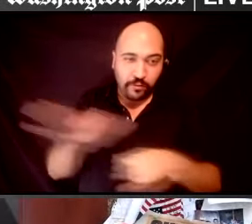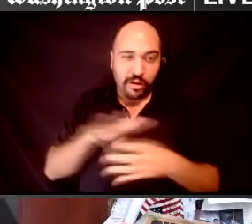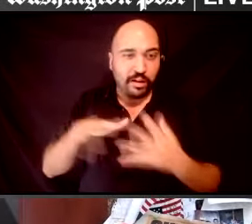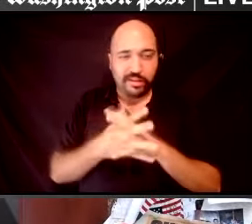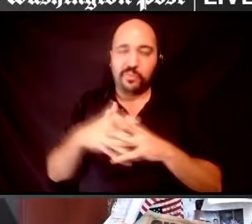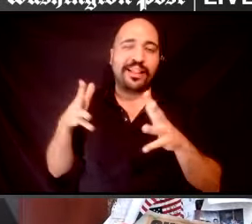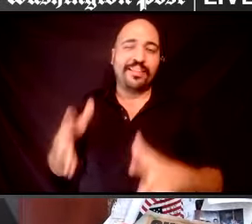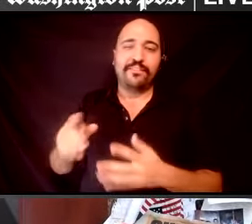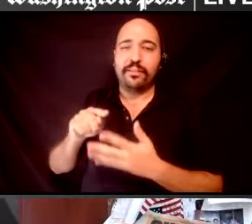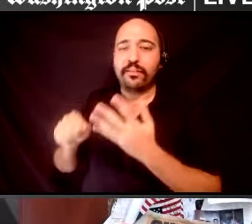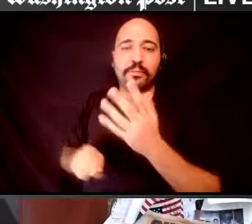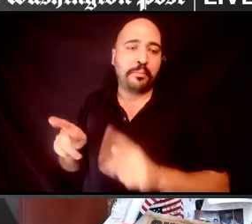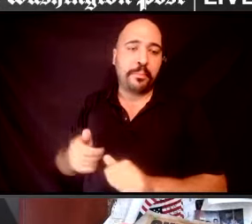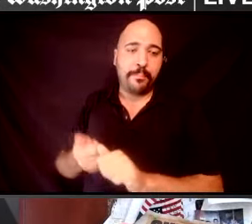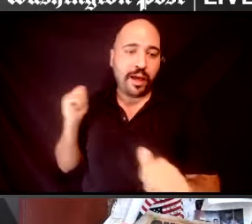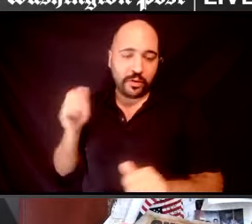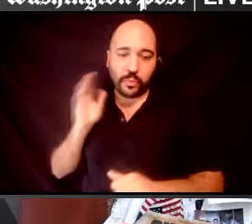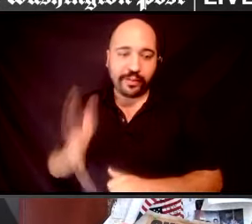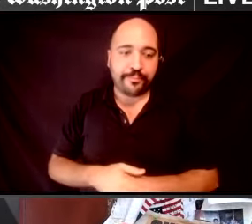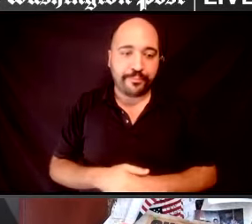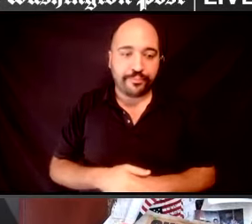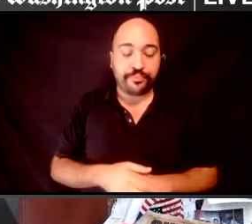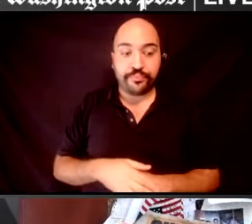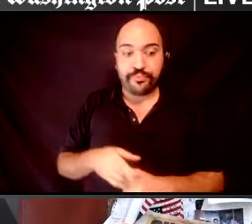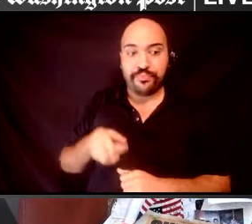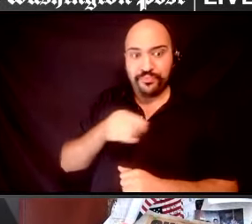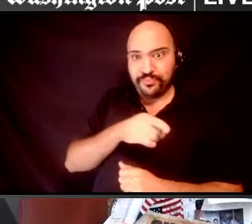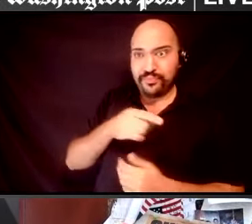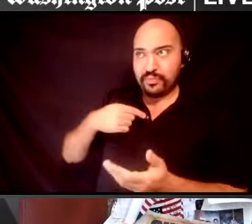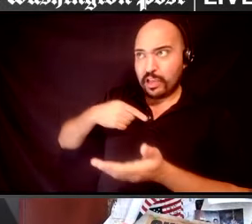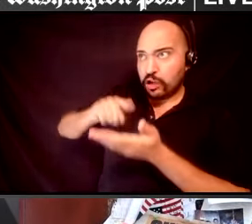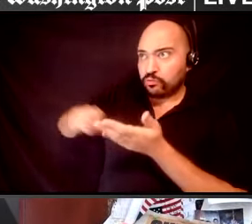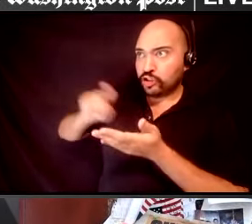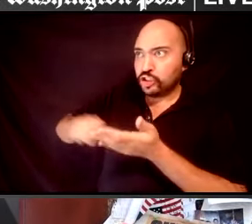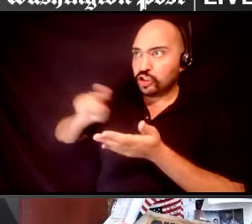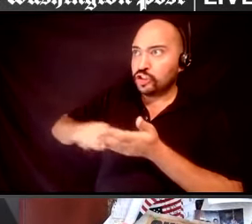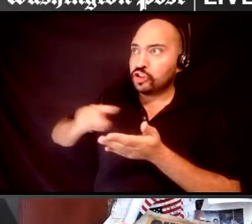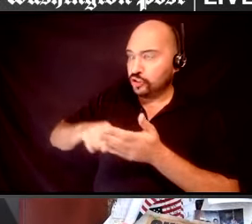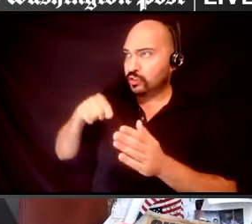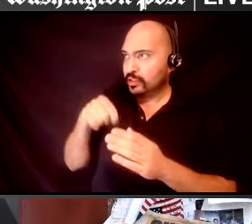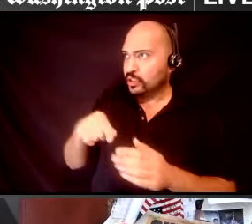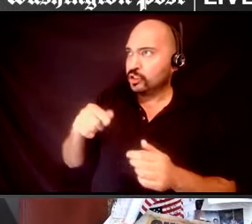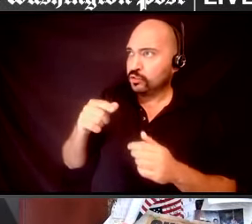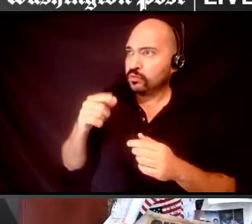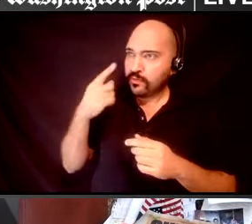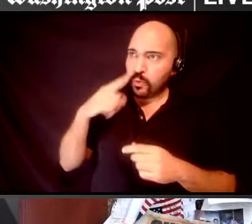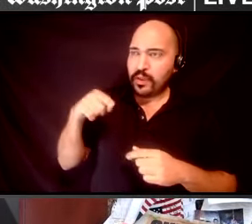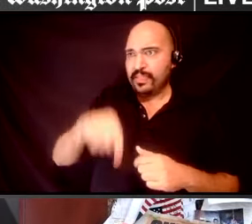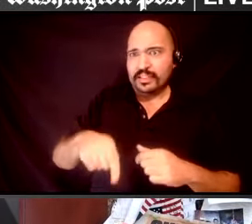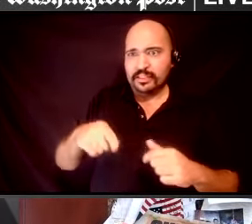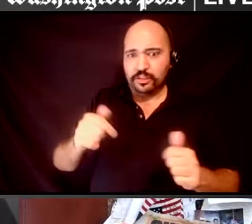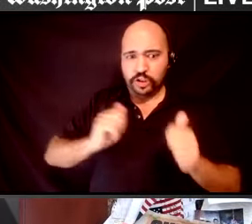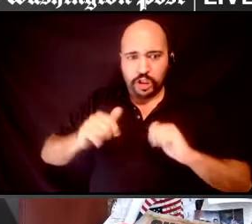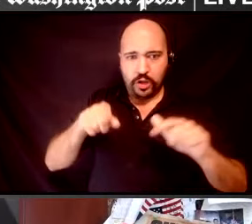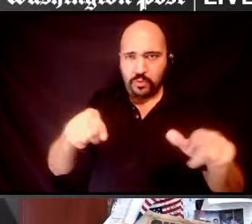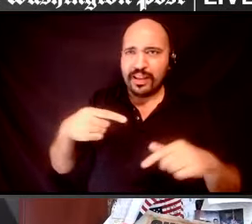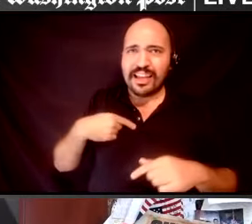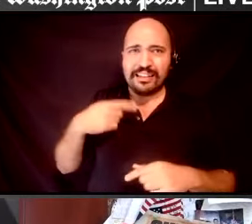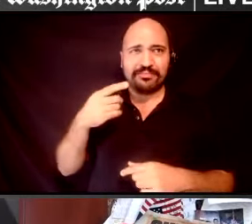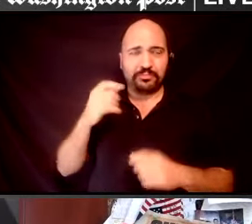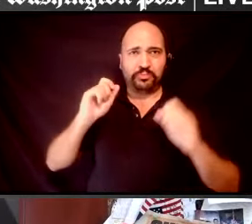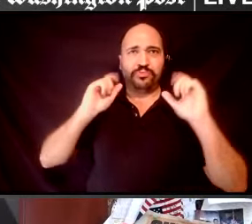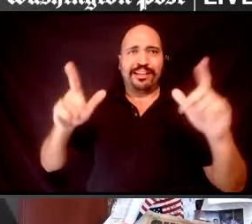When I was doing some research for this show, I was struck by how little literature exists at the intersection of race and disability.